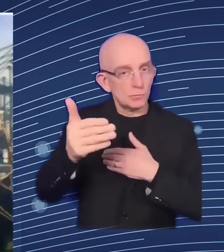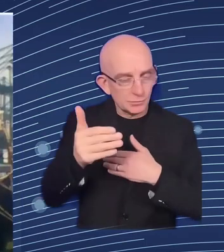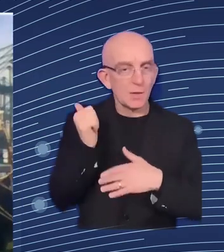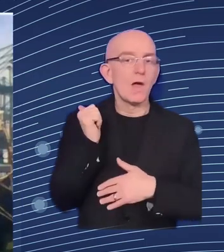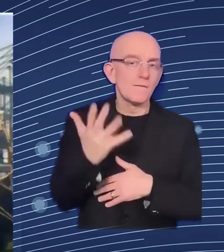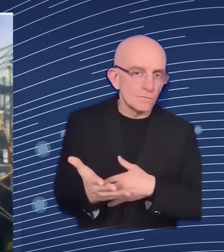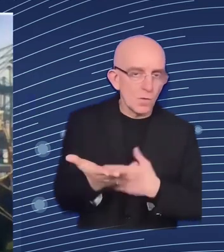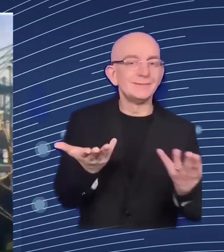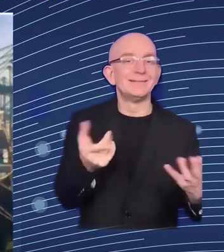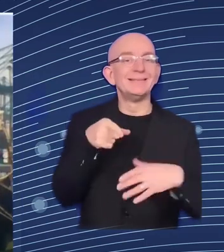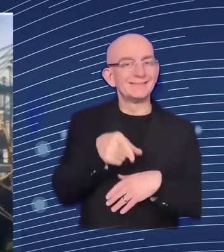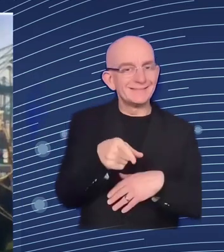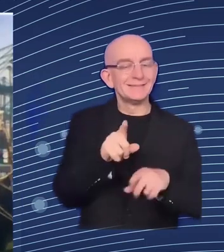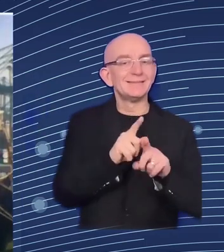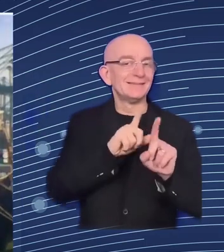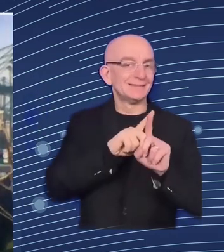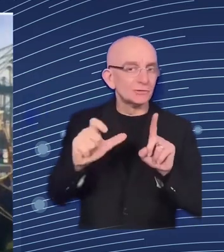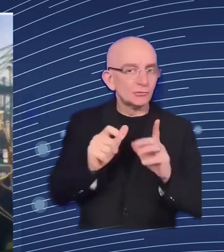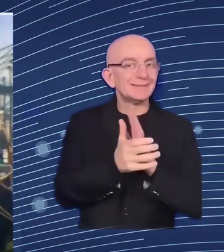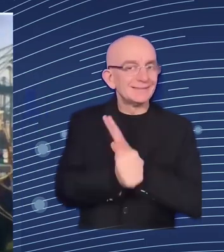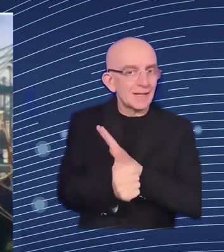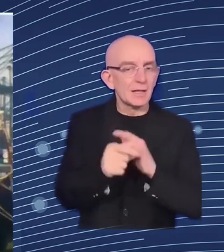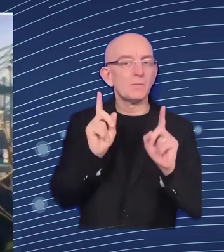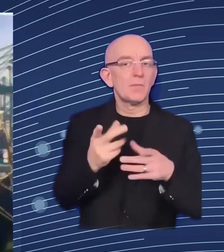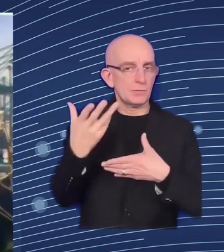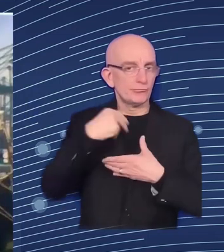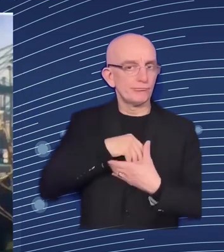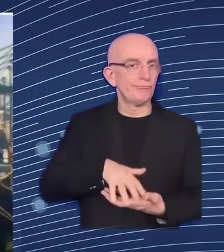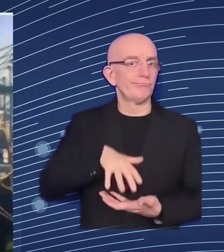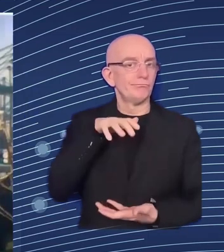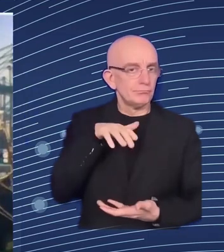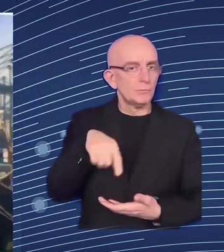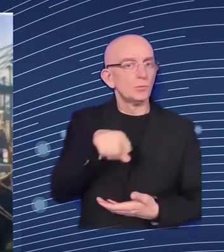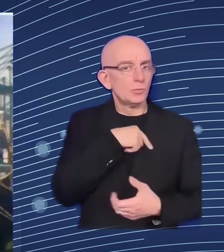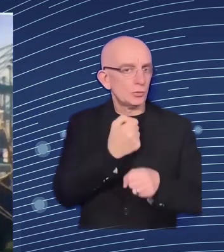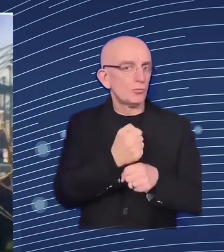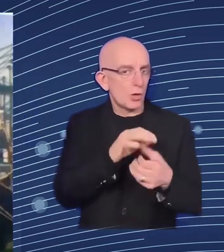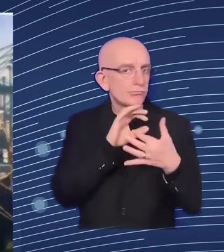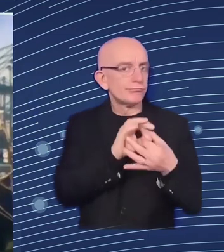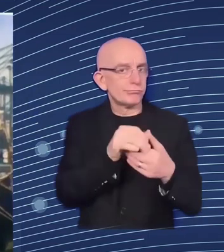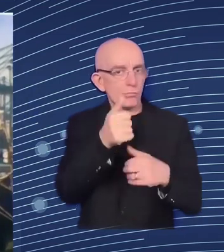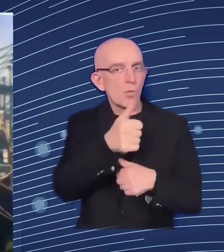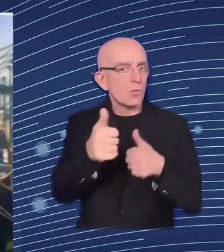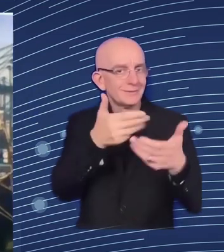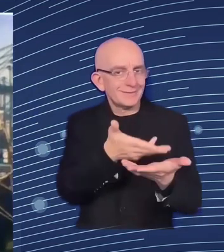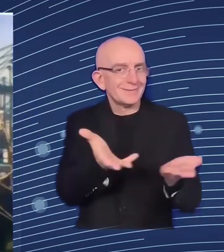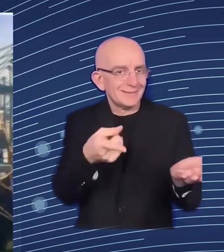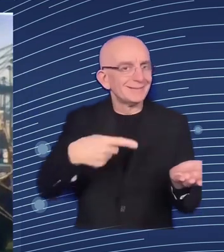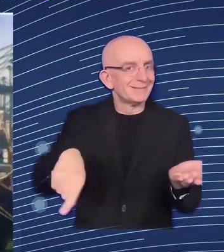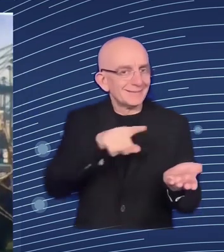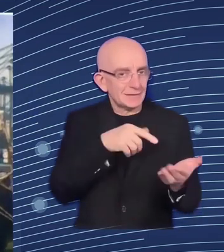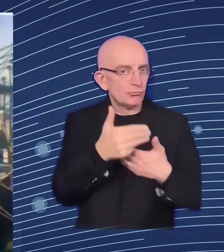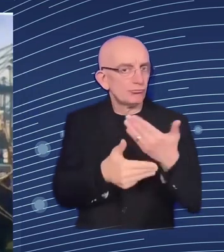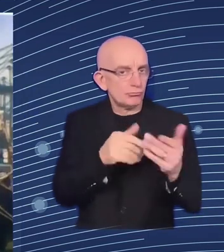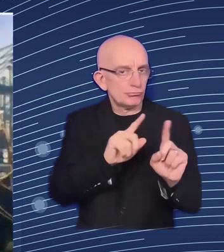areas but what we are doing it through this way of having uh in the plan as i